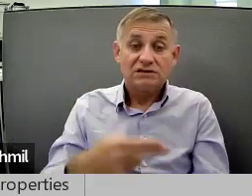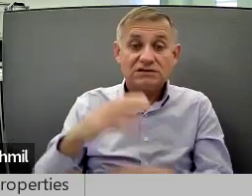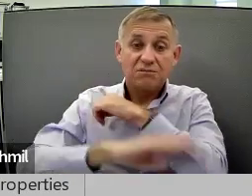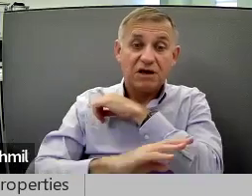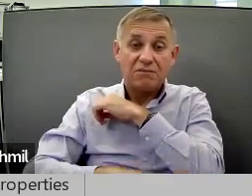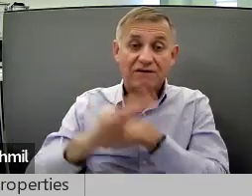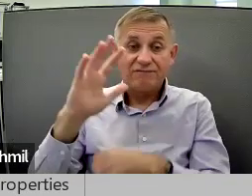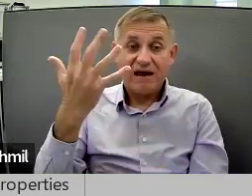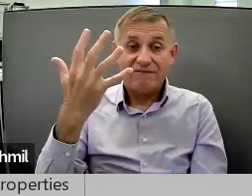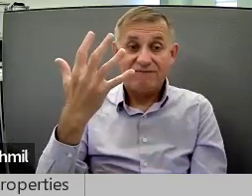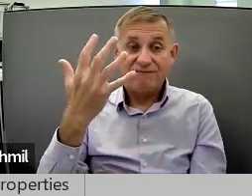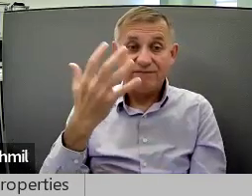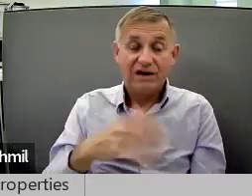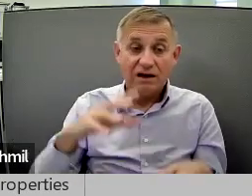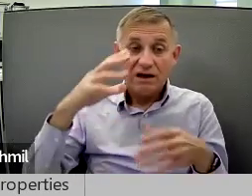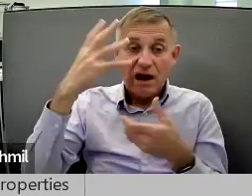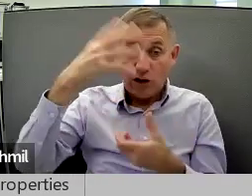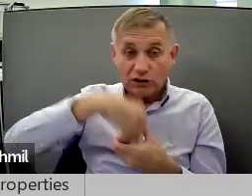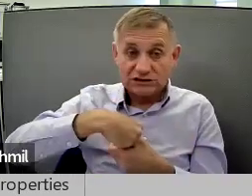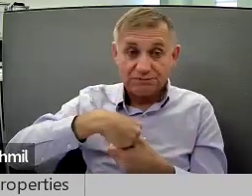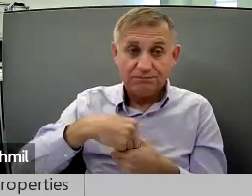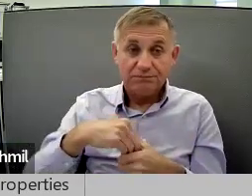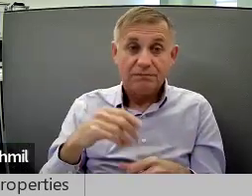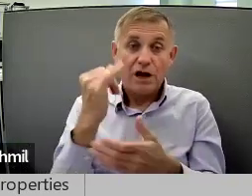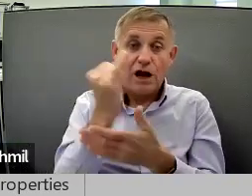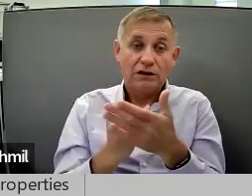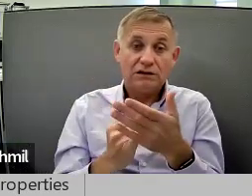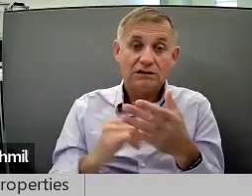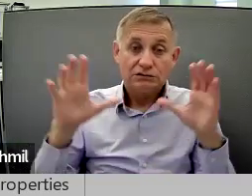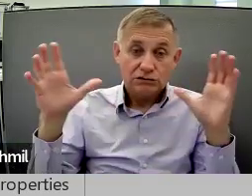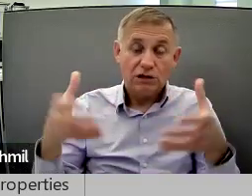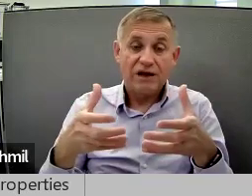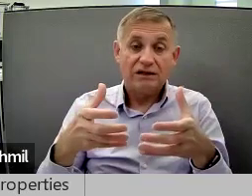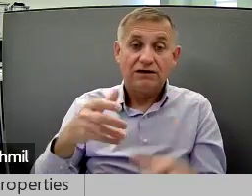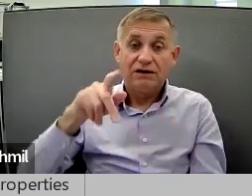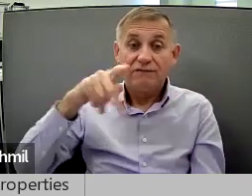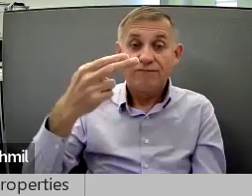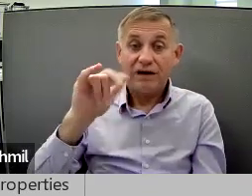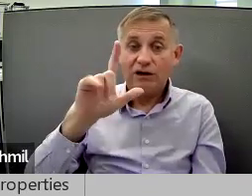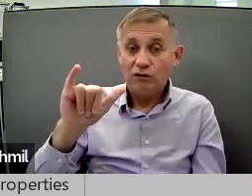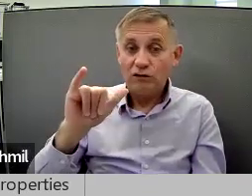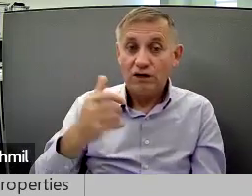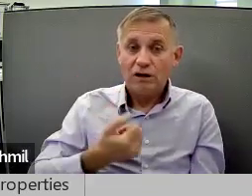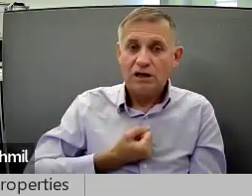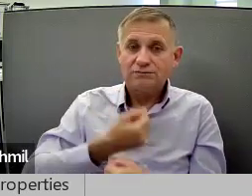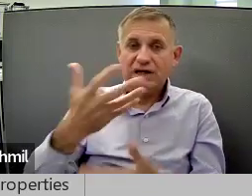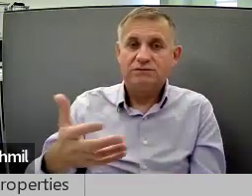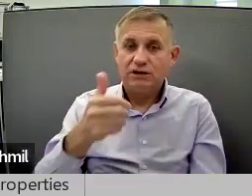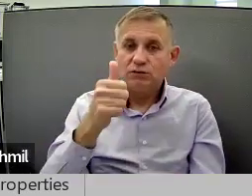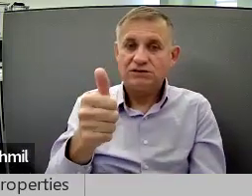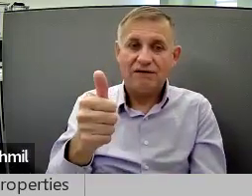Thursday, starting September 5th. Autistic Art Coalition of Philly